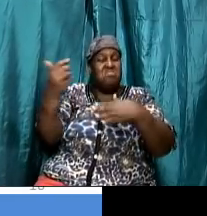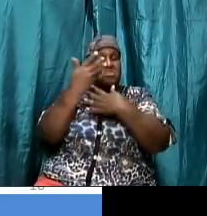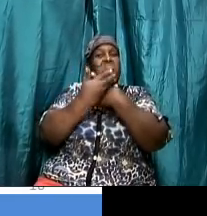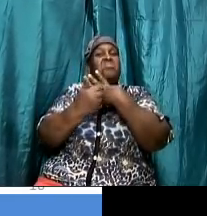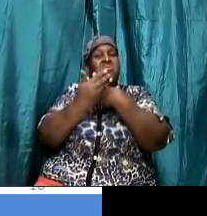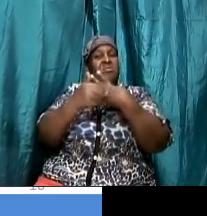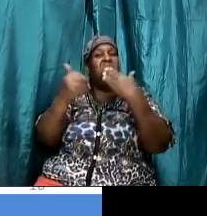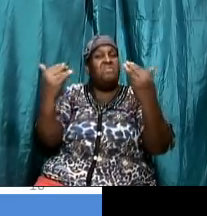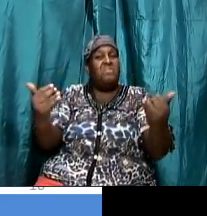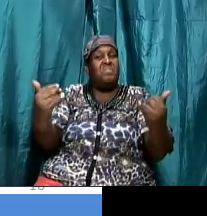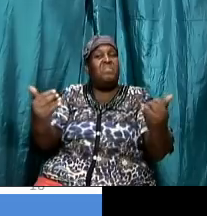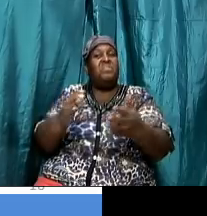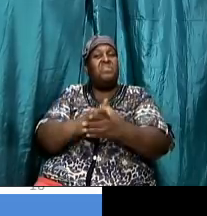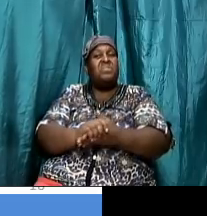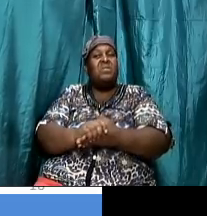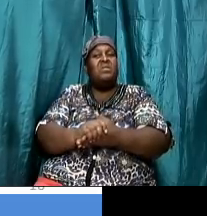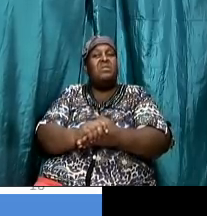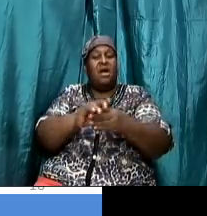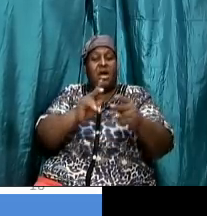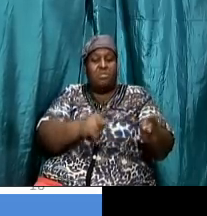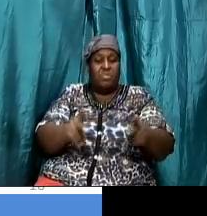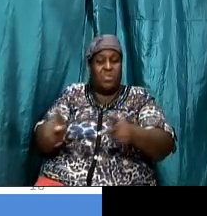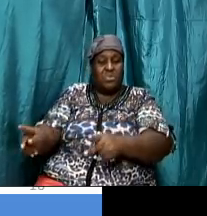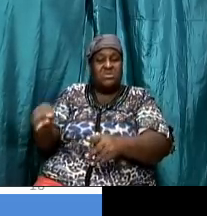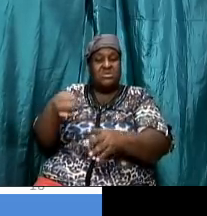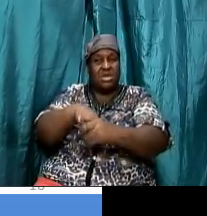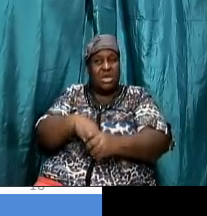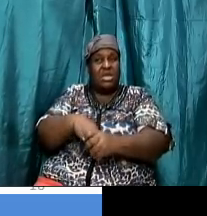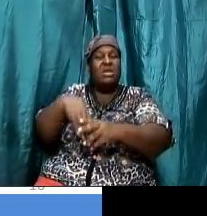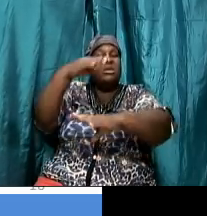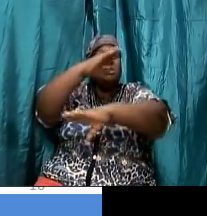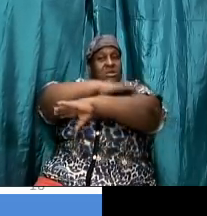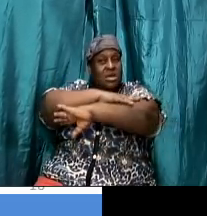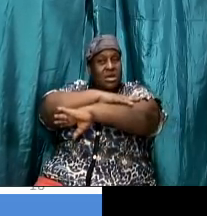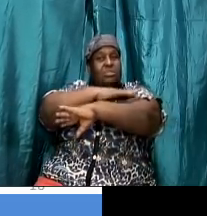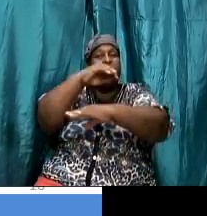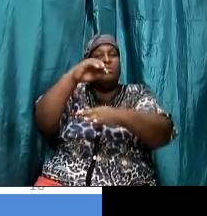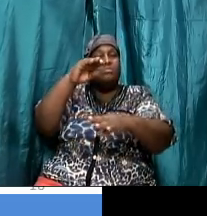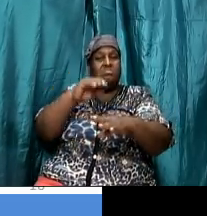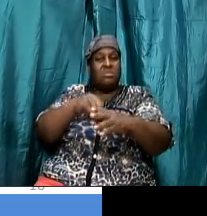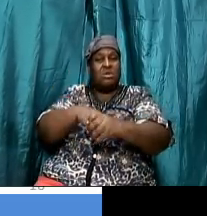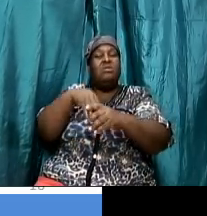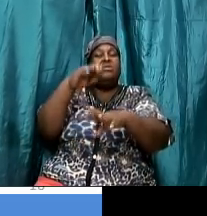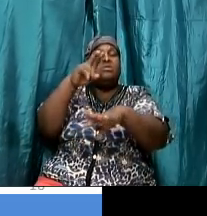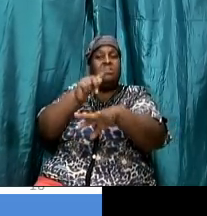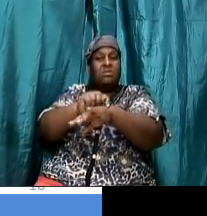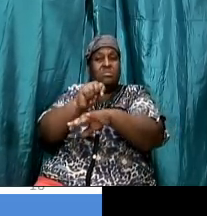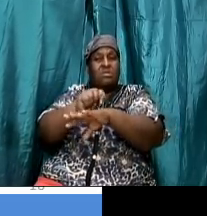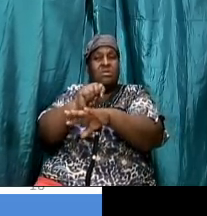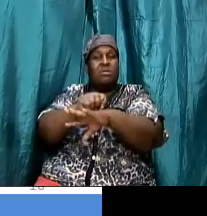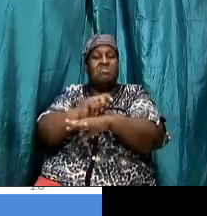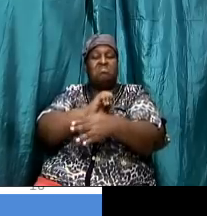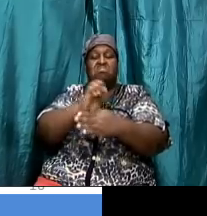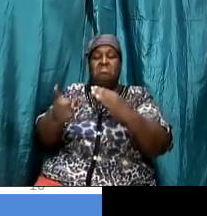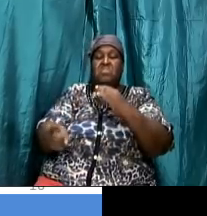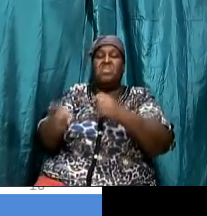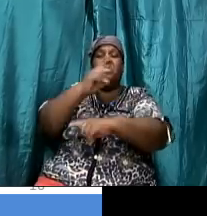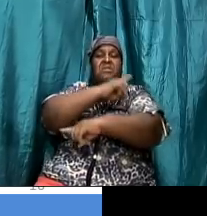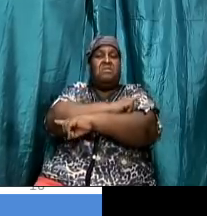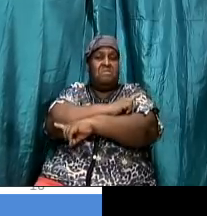were placed in the table in the tabernacle they were placed on a table in the tabernacle at the end of the day